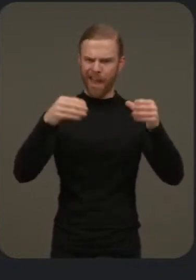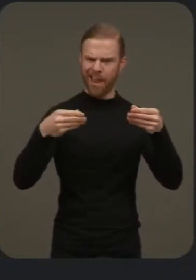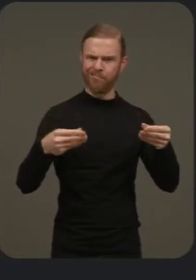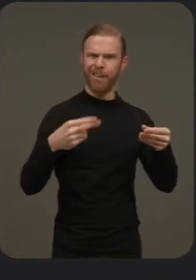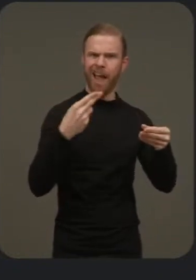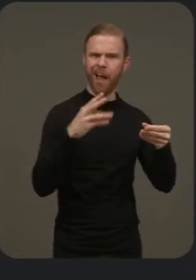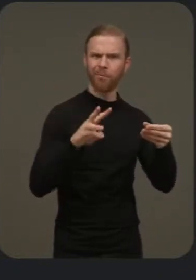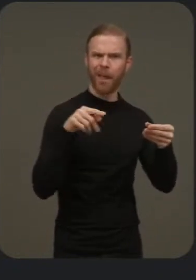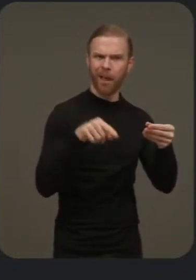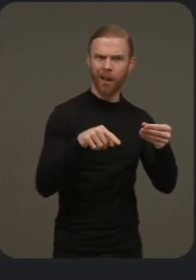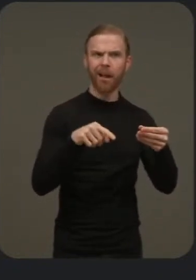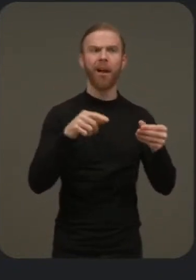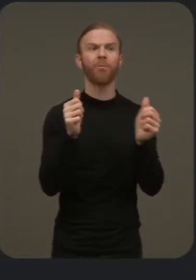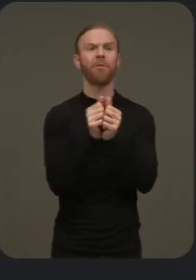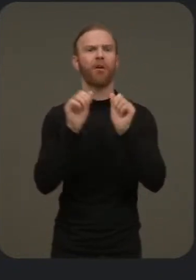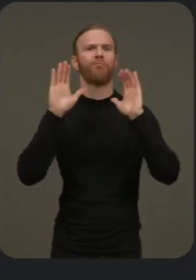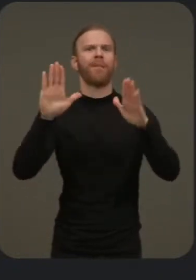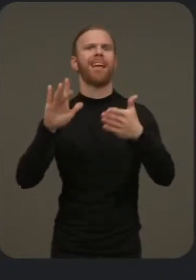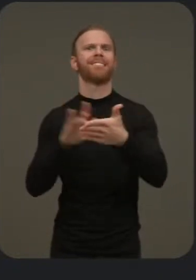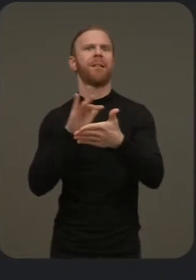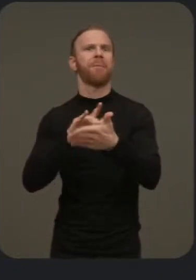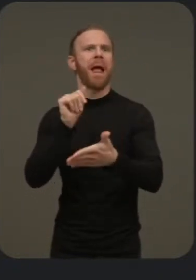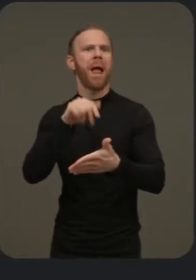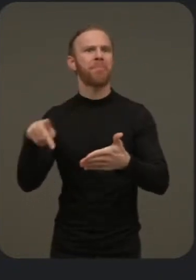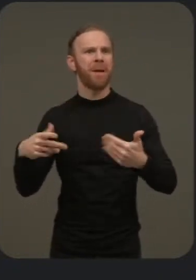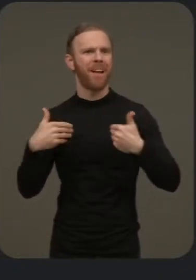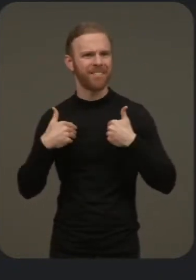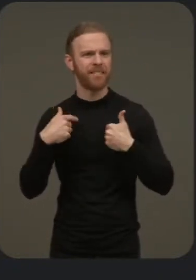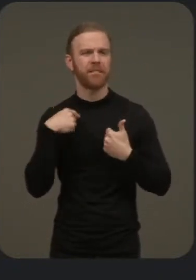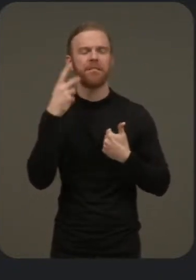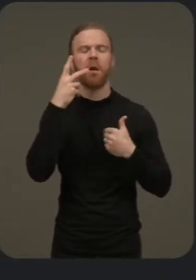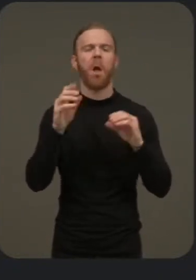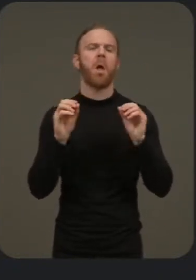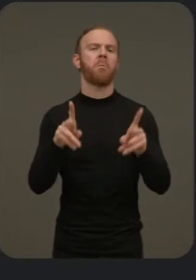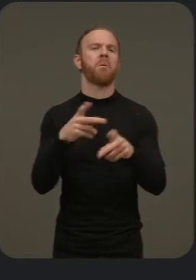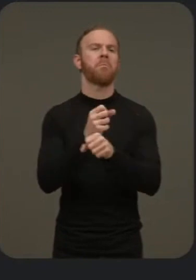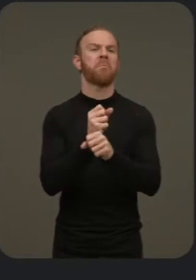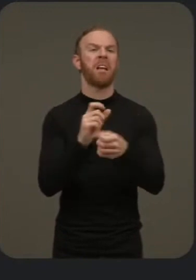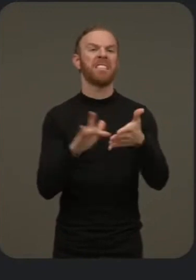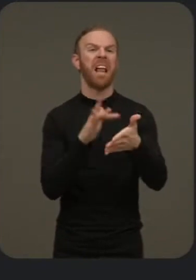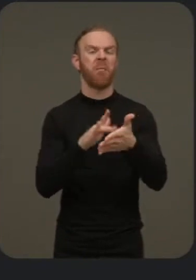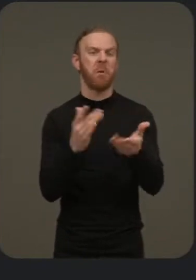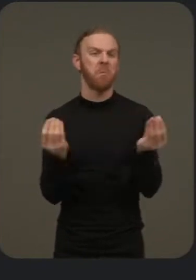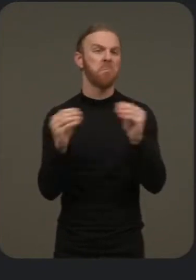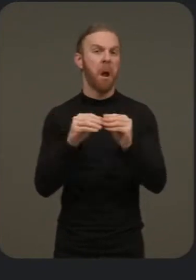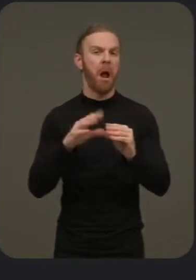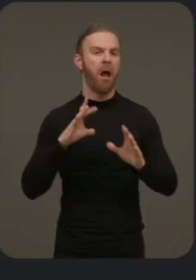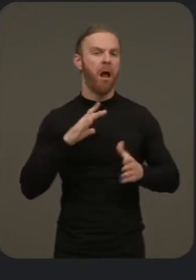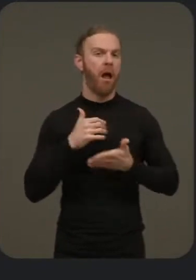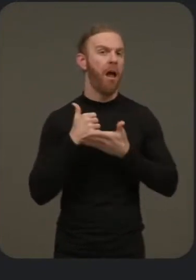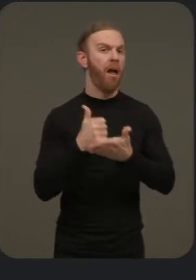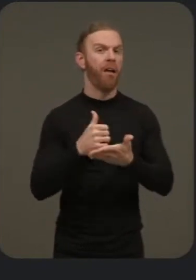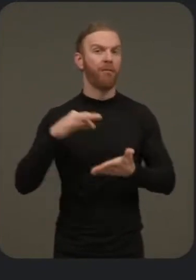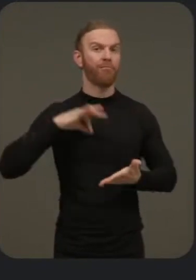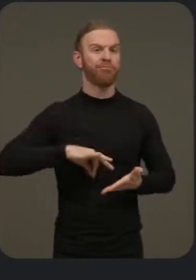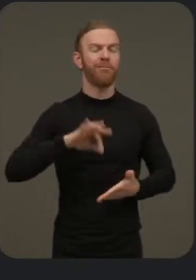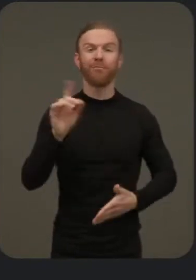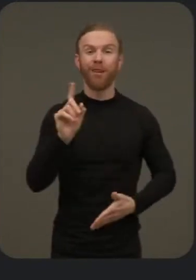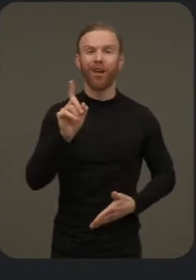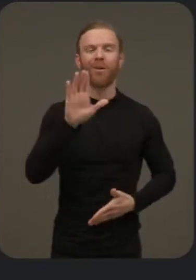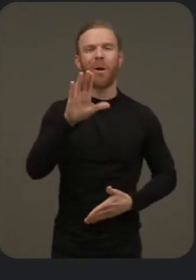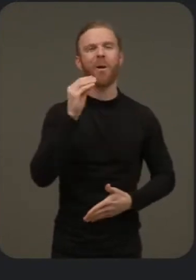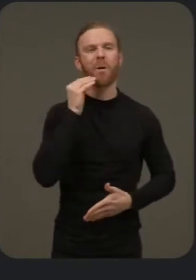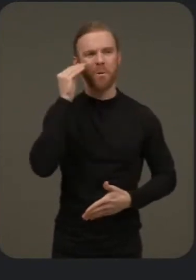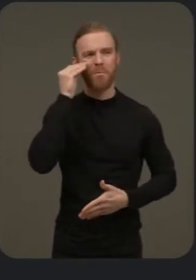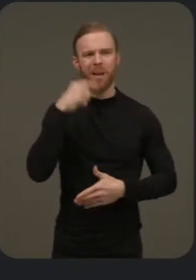great tablet apps. But we saw an opportunity to make the tablet even more helpful in the home. So we engineered a